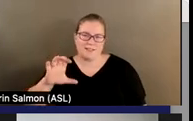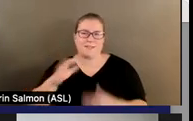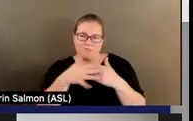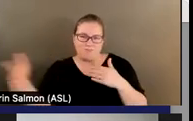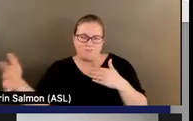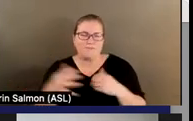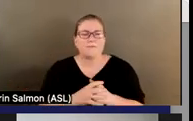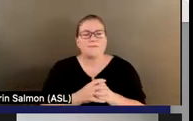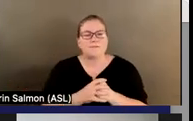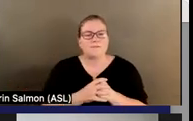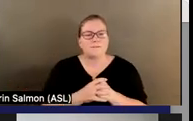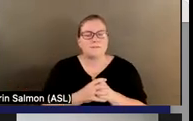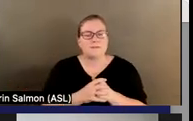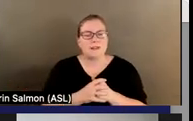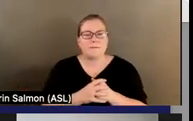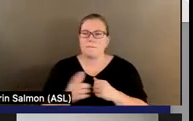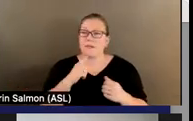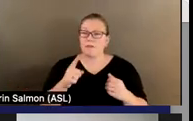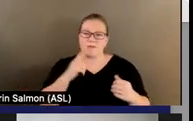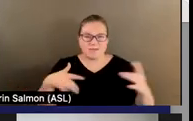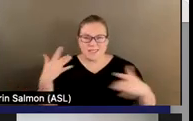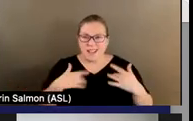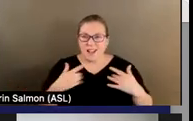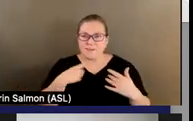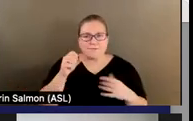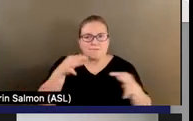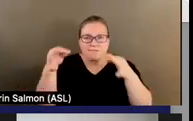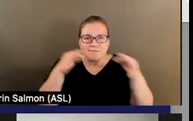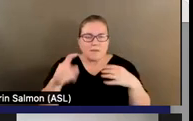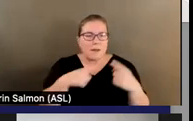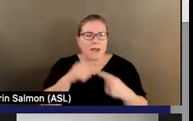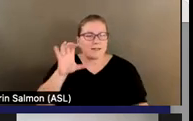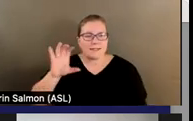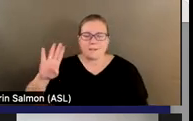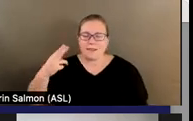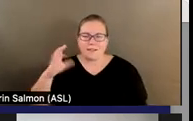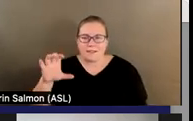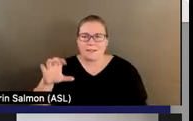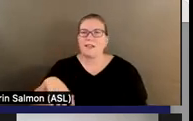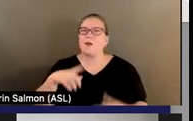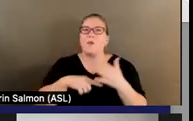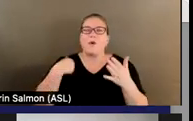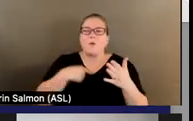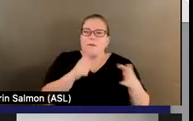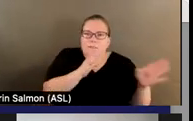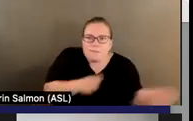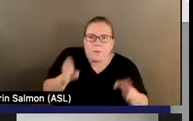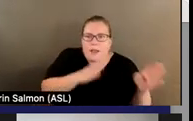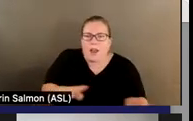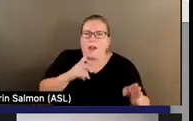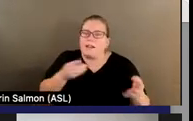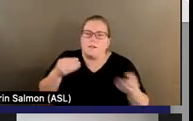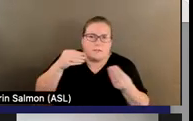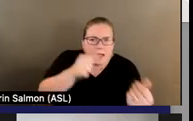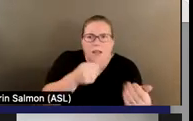I'm excited to introduce you to this work, the things that we have been investing in, preparing for, and the path that we see moving